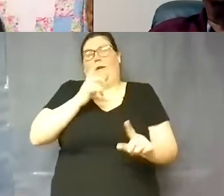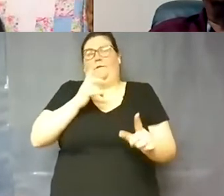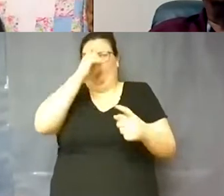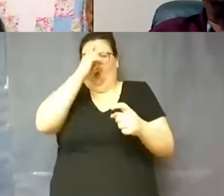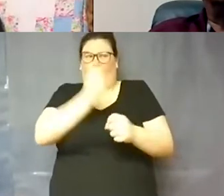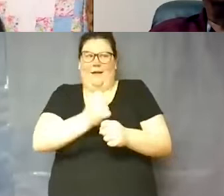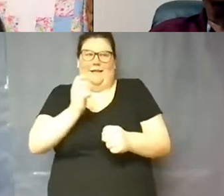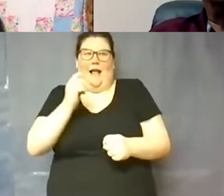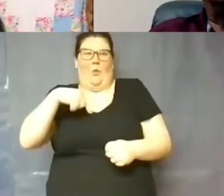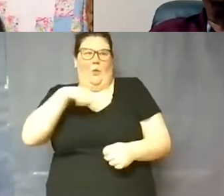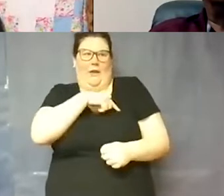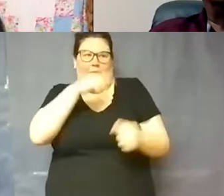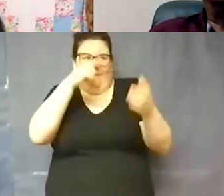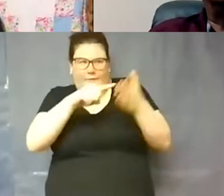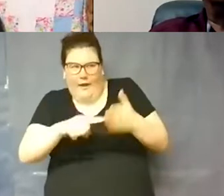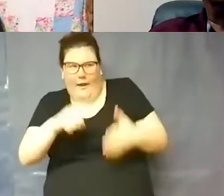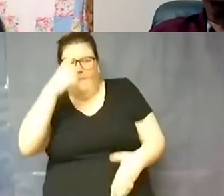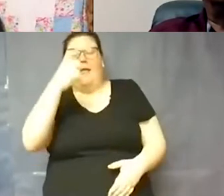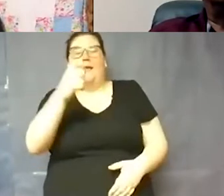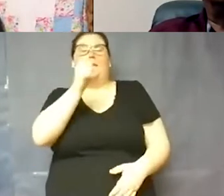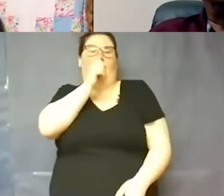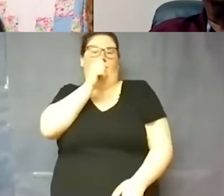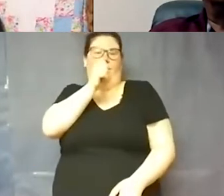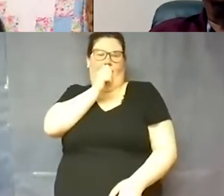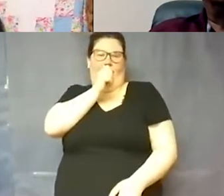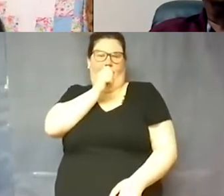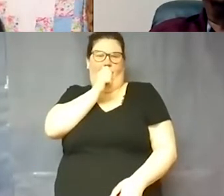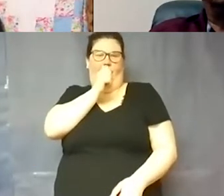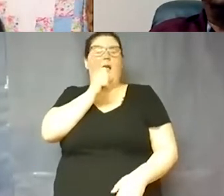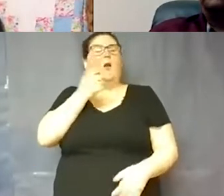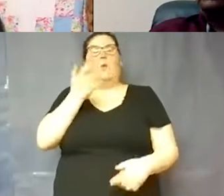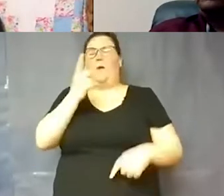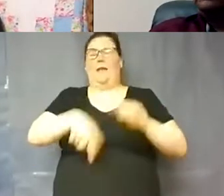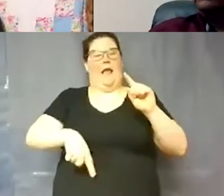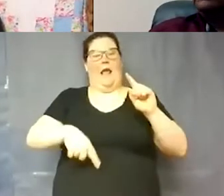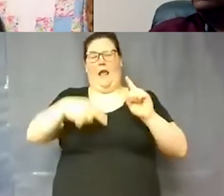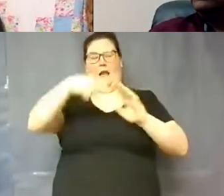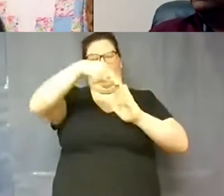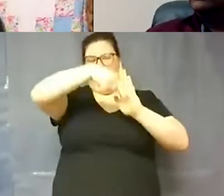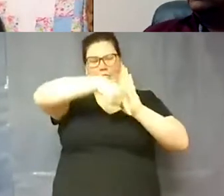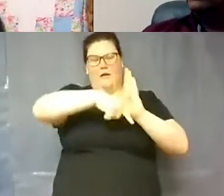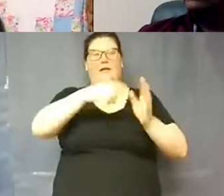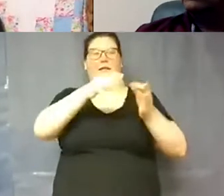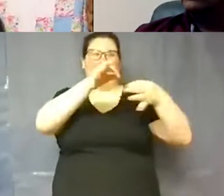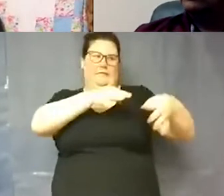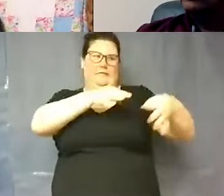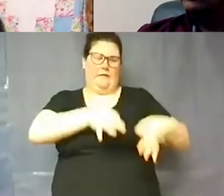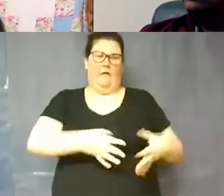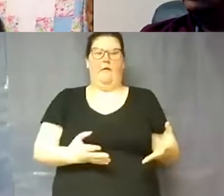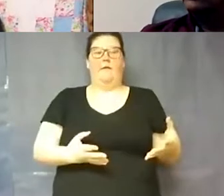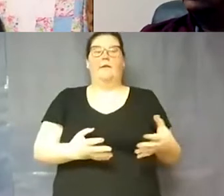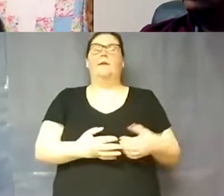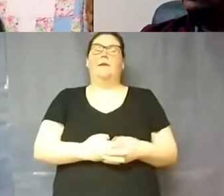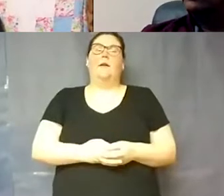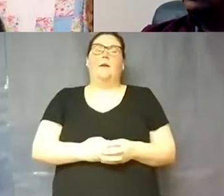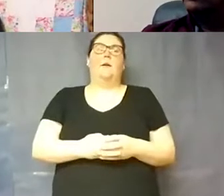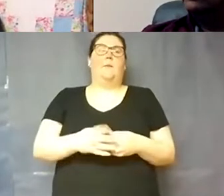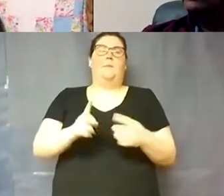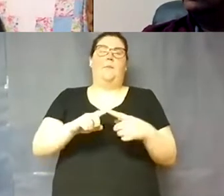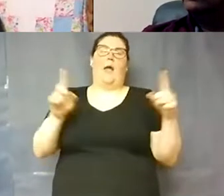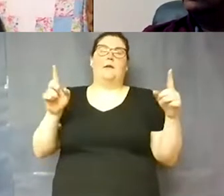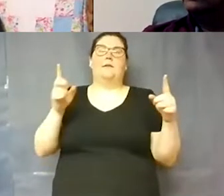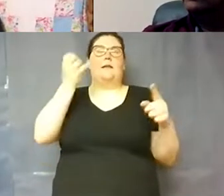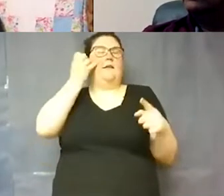looked into it because the confidentiality, confidentiality of the cases, we can't go too much into some of the details. But if